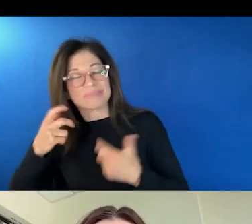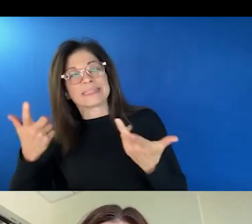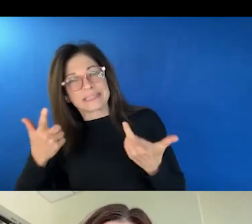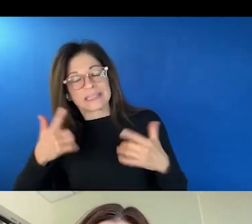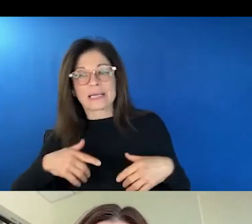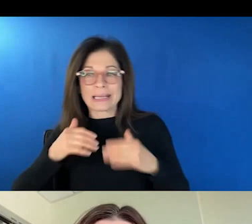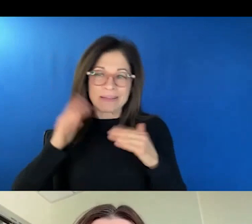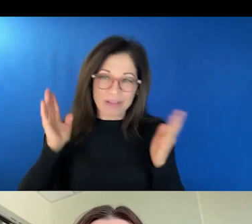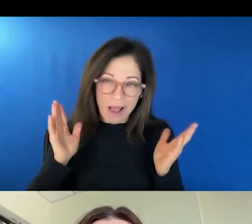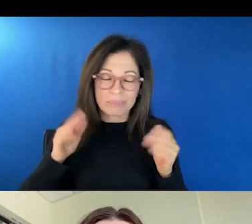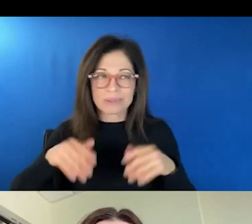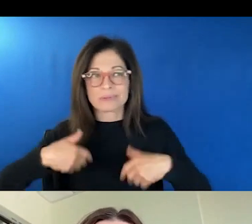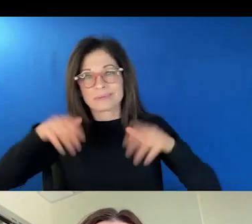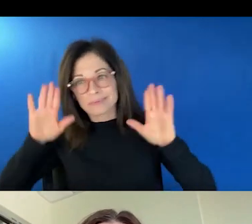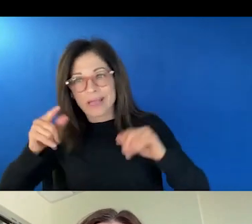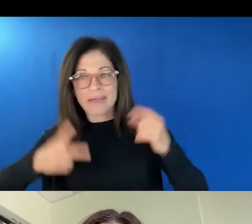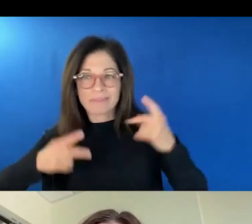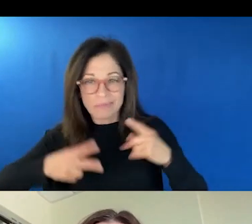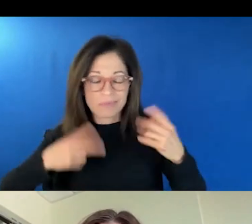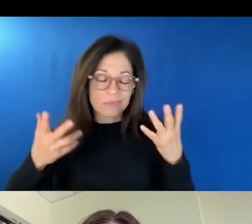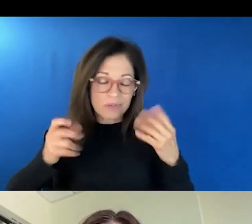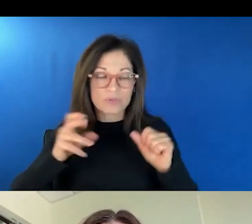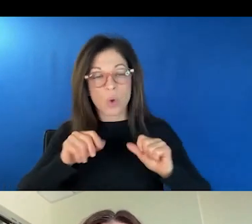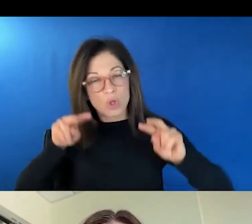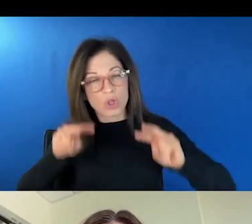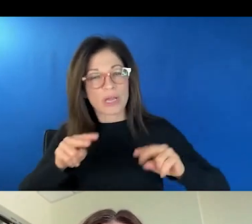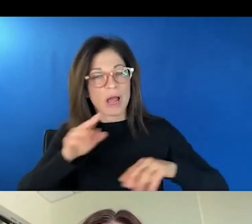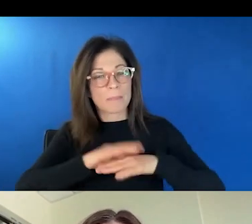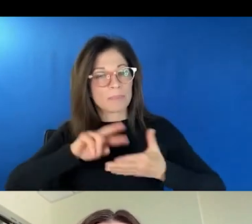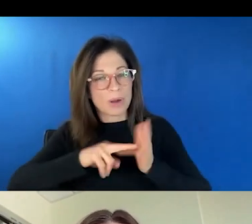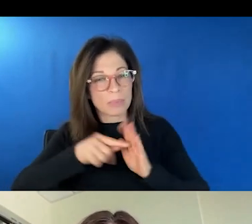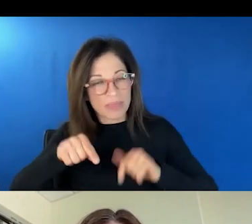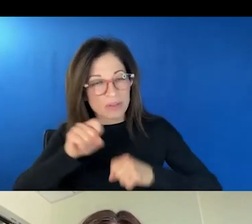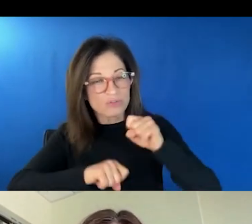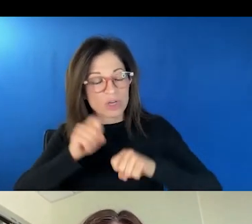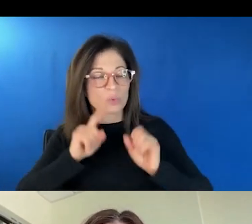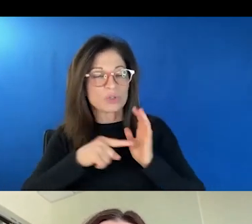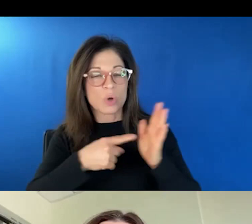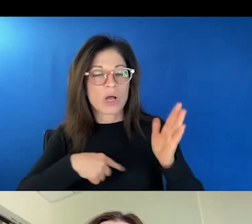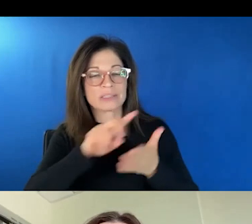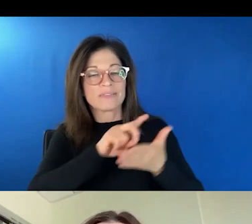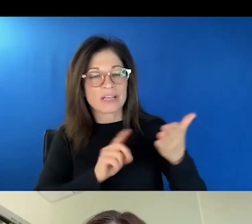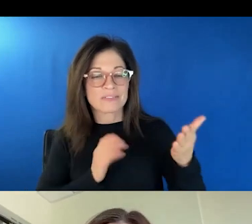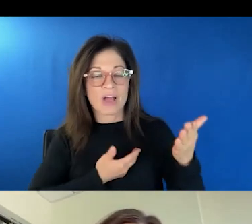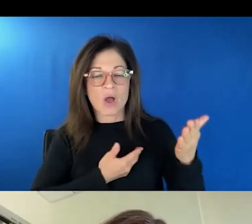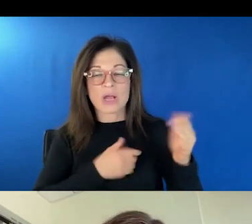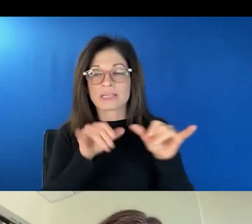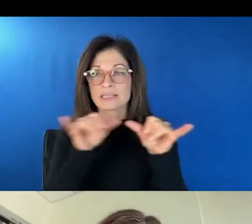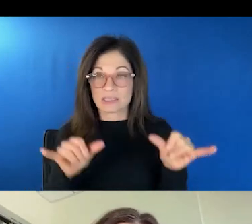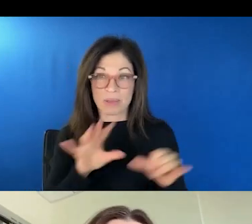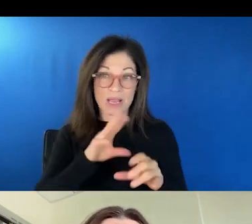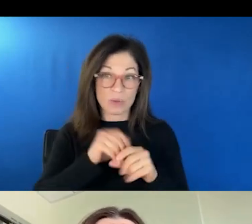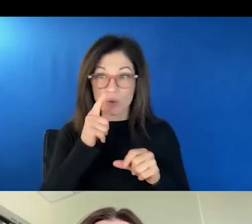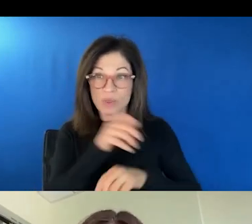past when we were building it. So looking purposefully at the structure is going to show us the designs of our system, including who they give